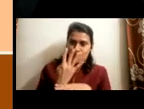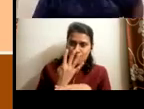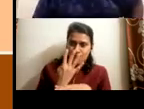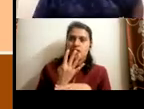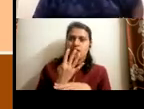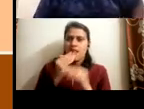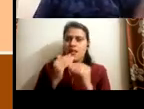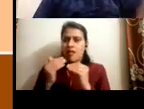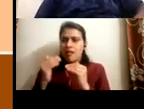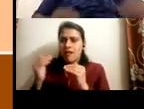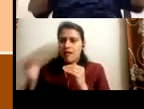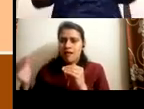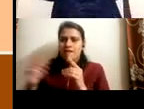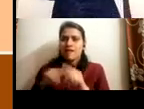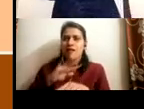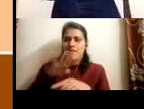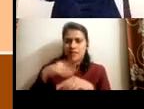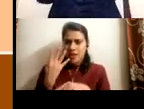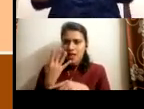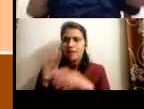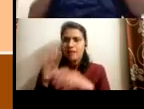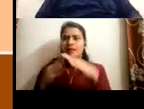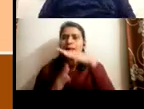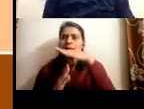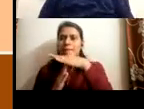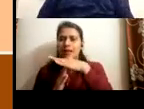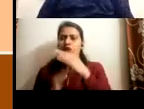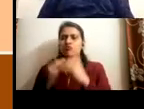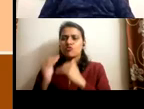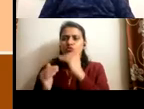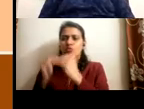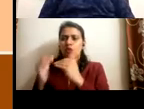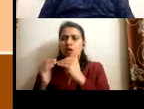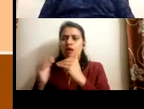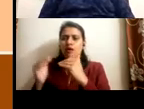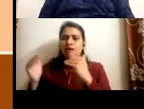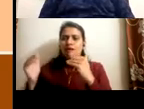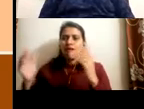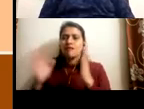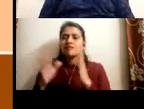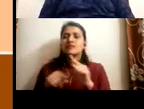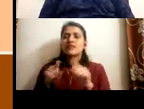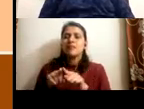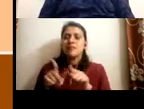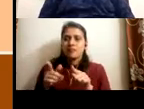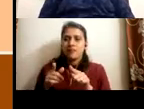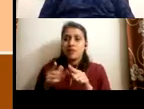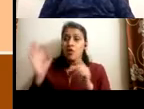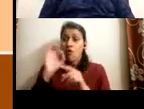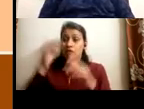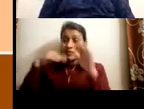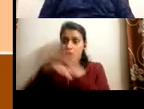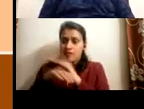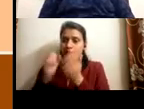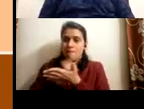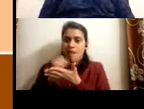these cues when they can take breaks and so slowly and slowly at the end of the, uh, internship program, they were ready